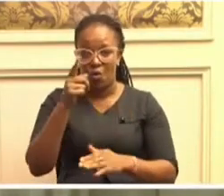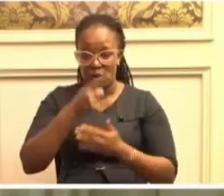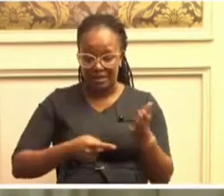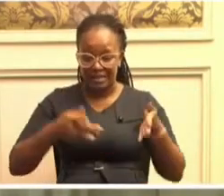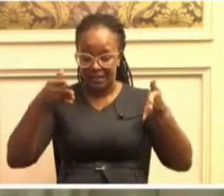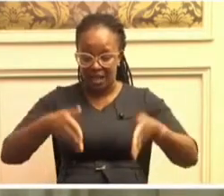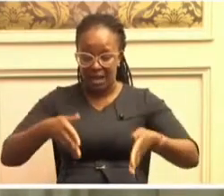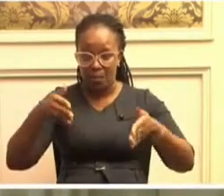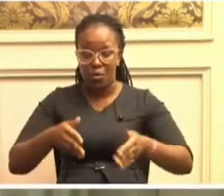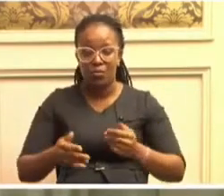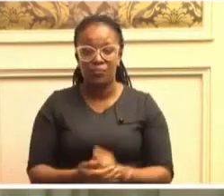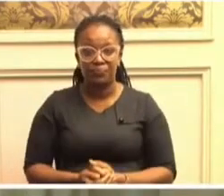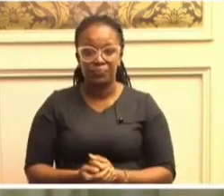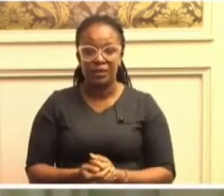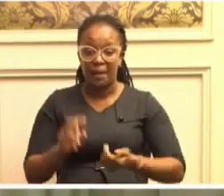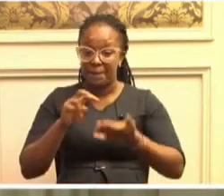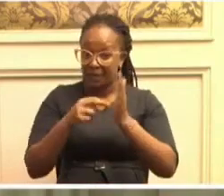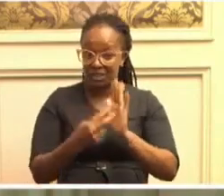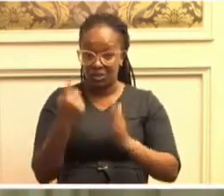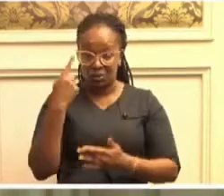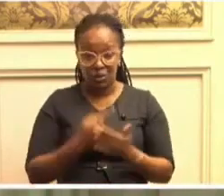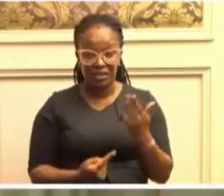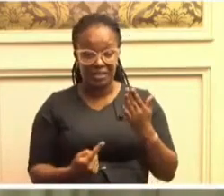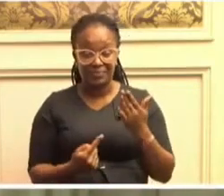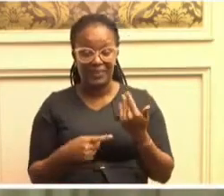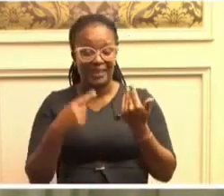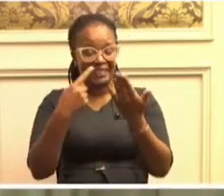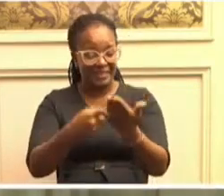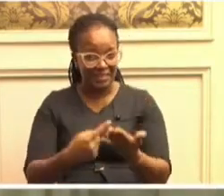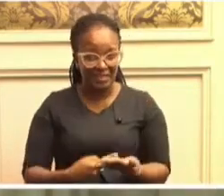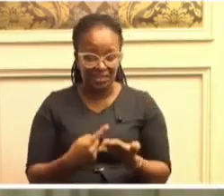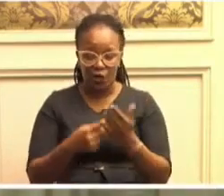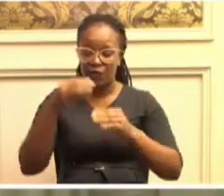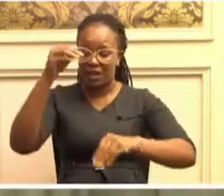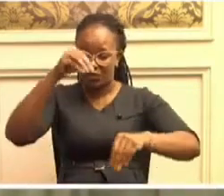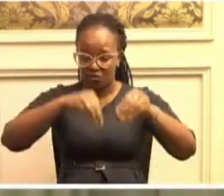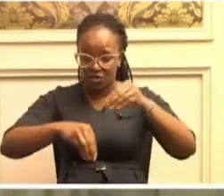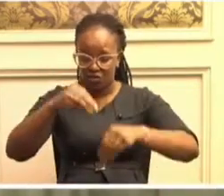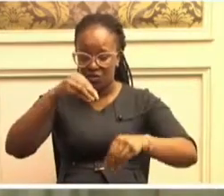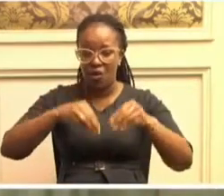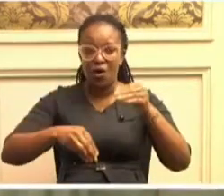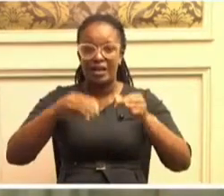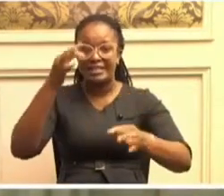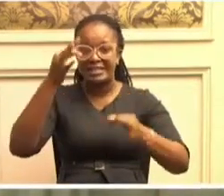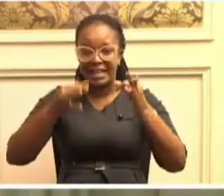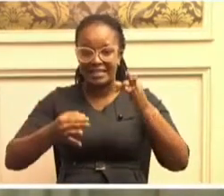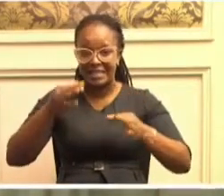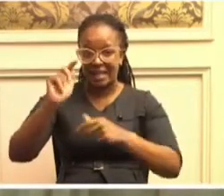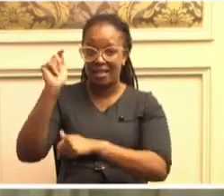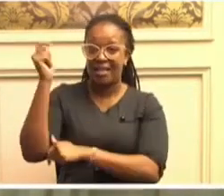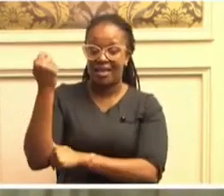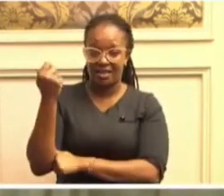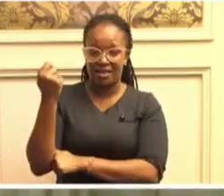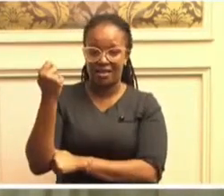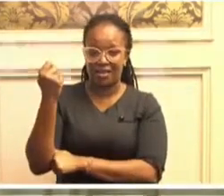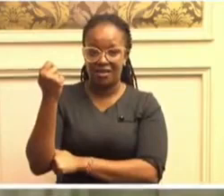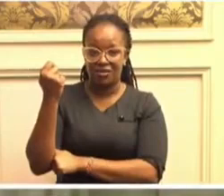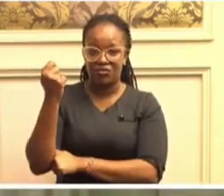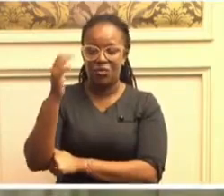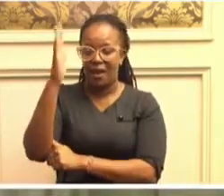No wonder, therefore, the discussion of electoral justice in Kenya should not be